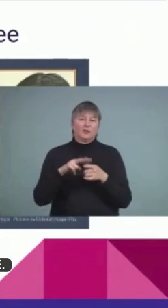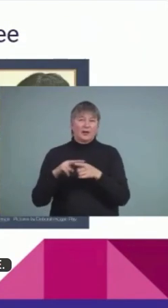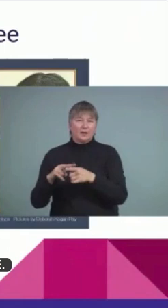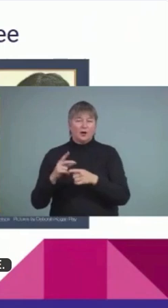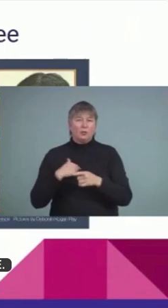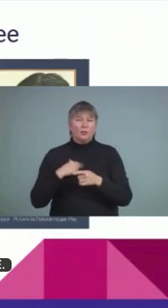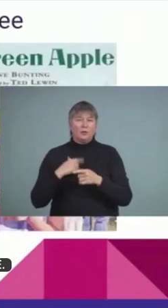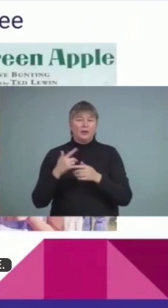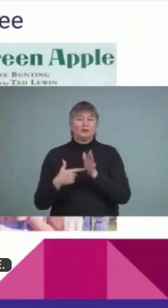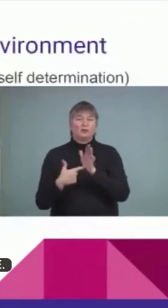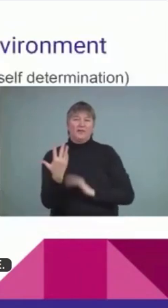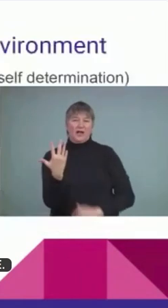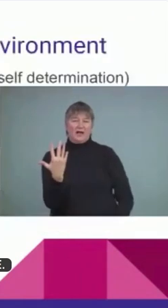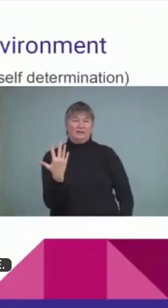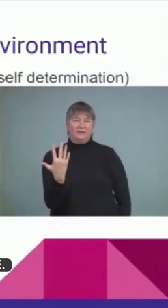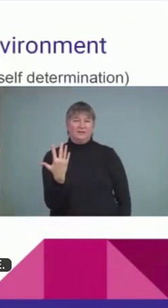there.